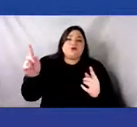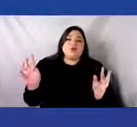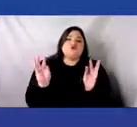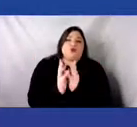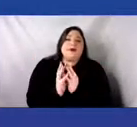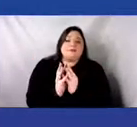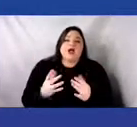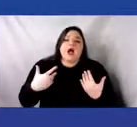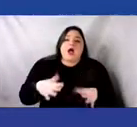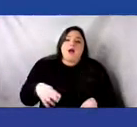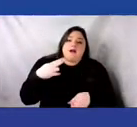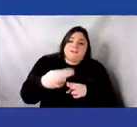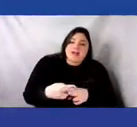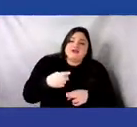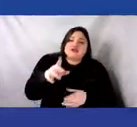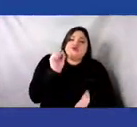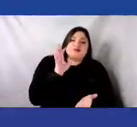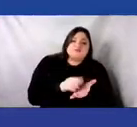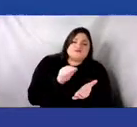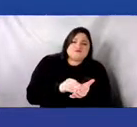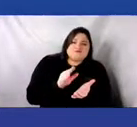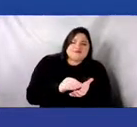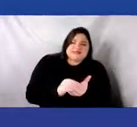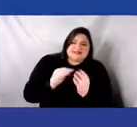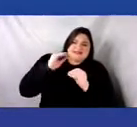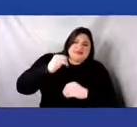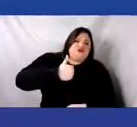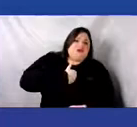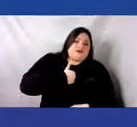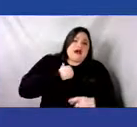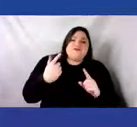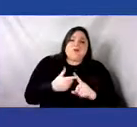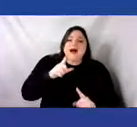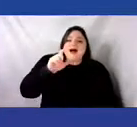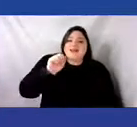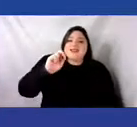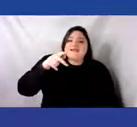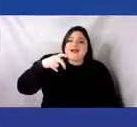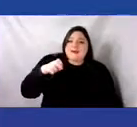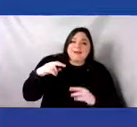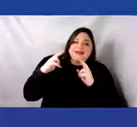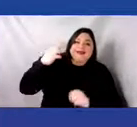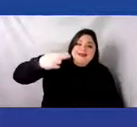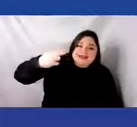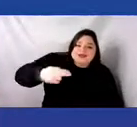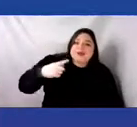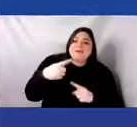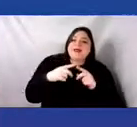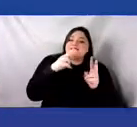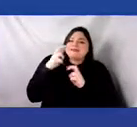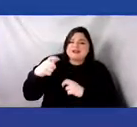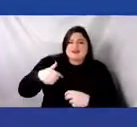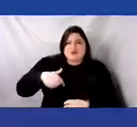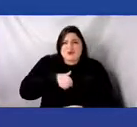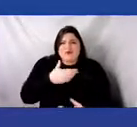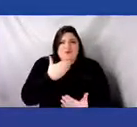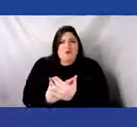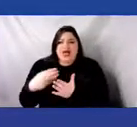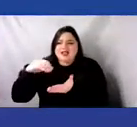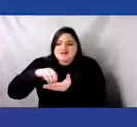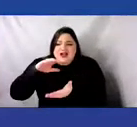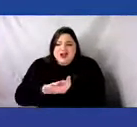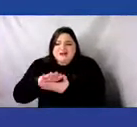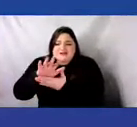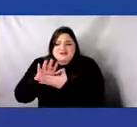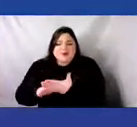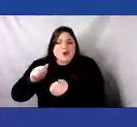yourself on Lenape history and issues. We have a very well documented history, and there's a lot of historical books